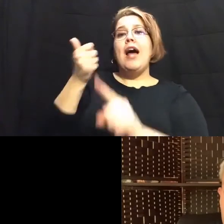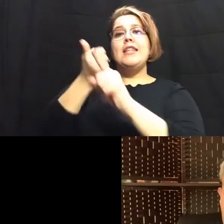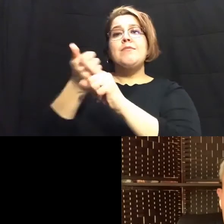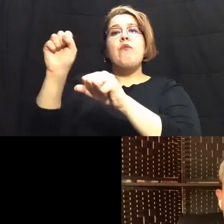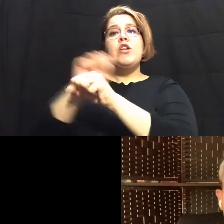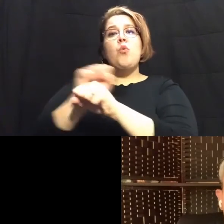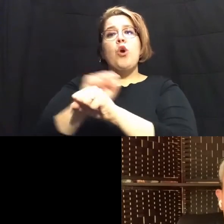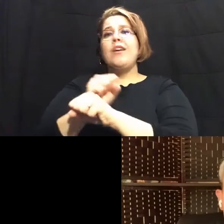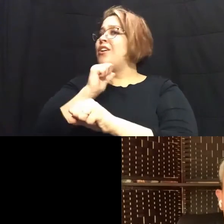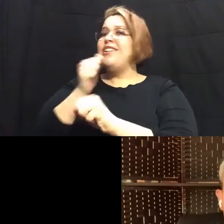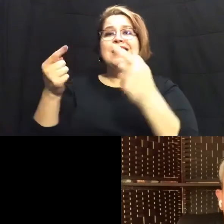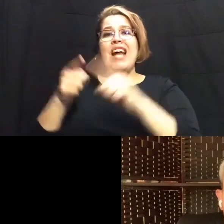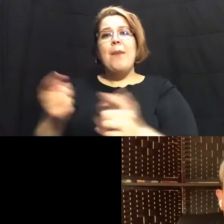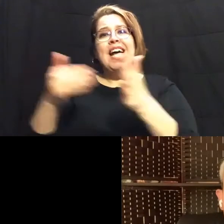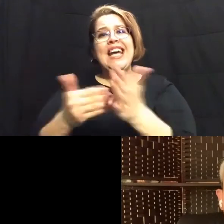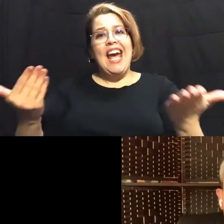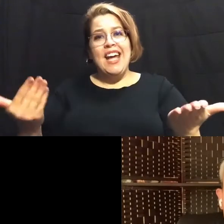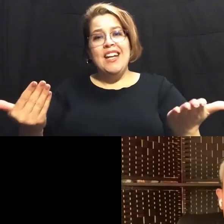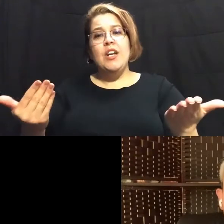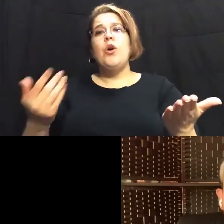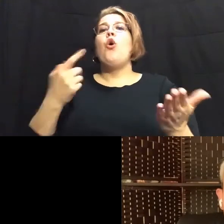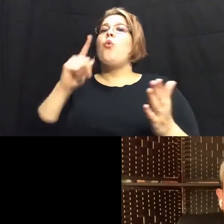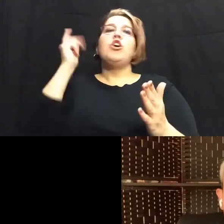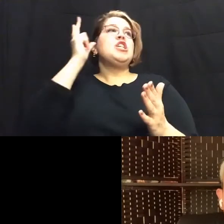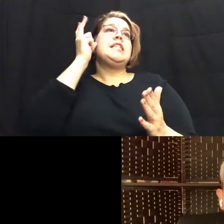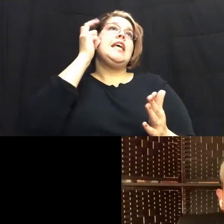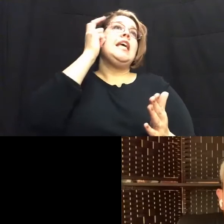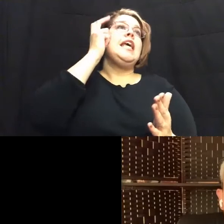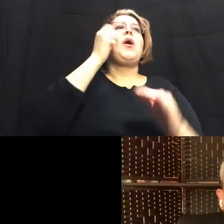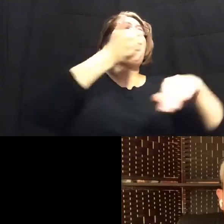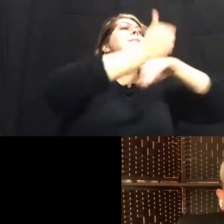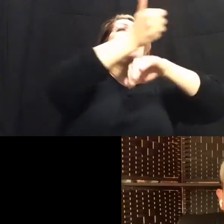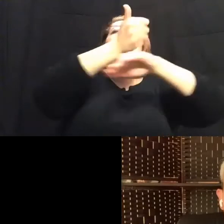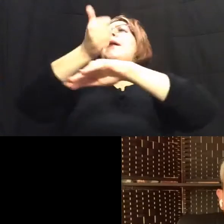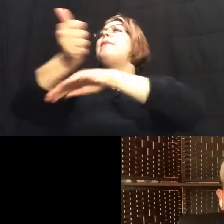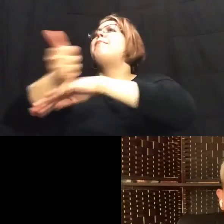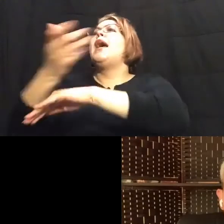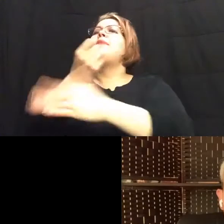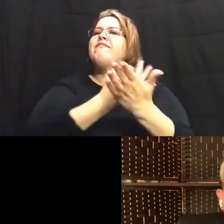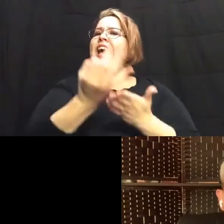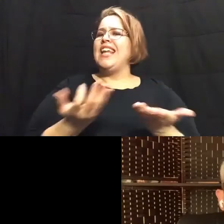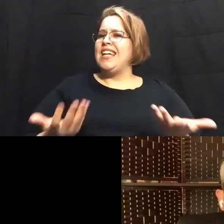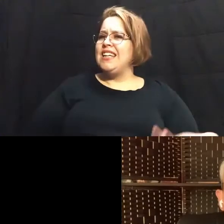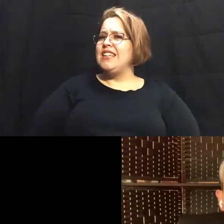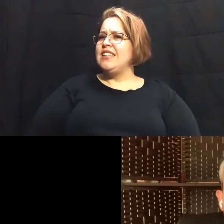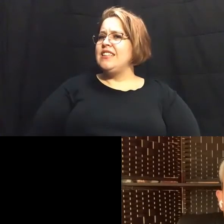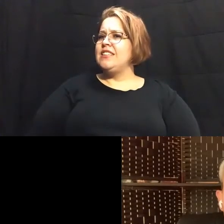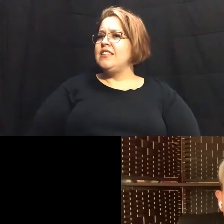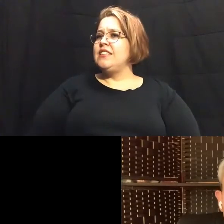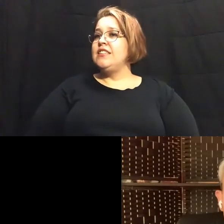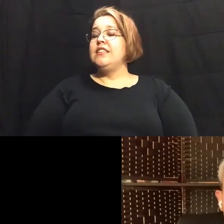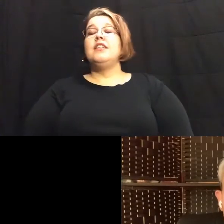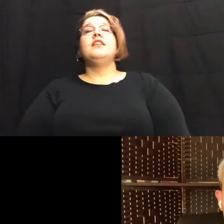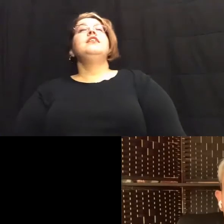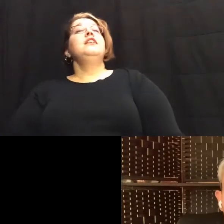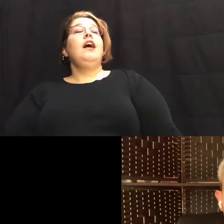it happening again we are only hearing about the blame and the failure well this is an